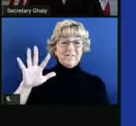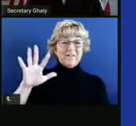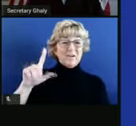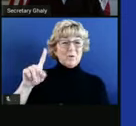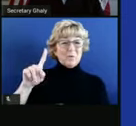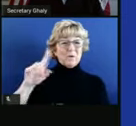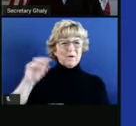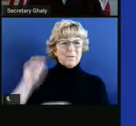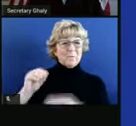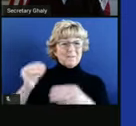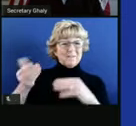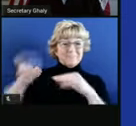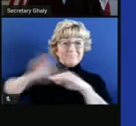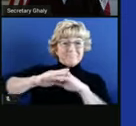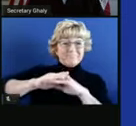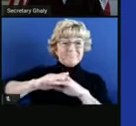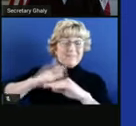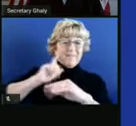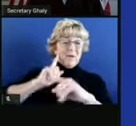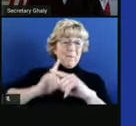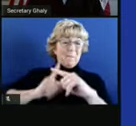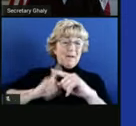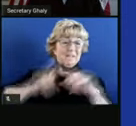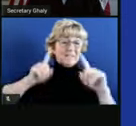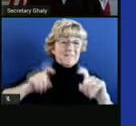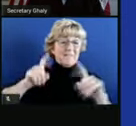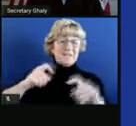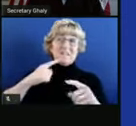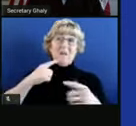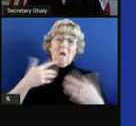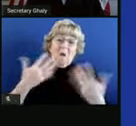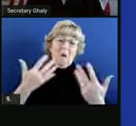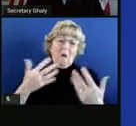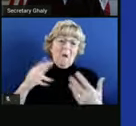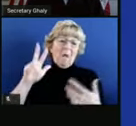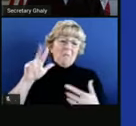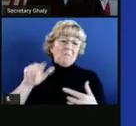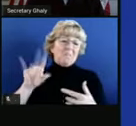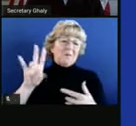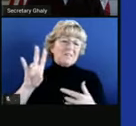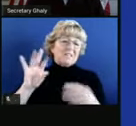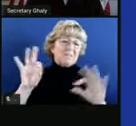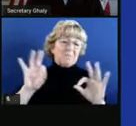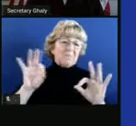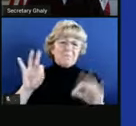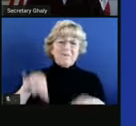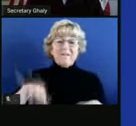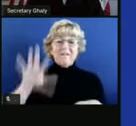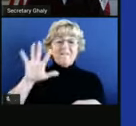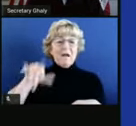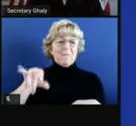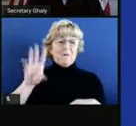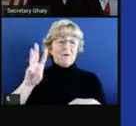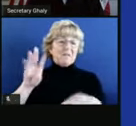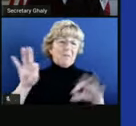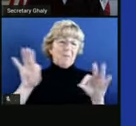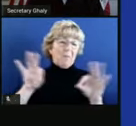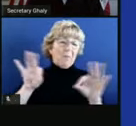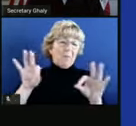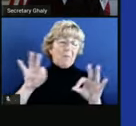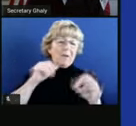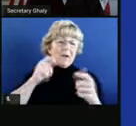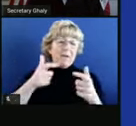increase in test positivity. So you might say, ah, 3.7%, 5.6%. What's the big difference?